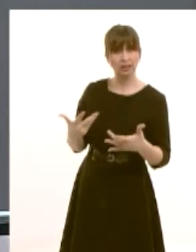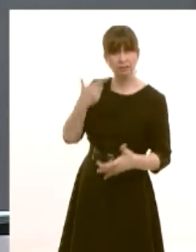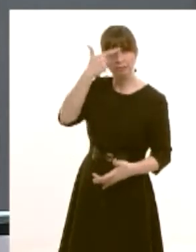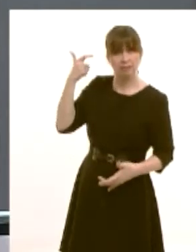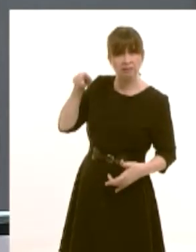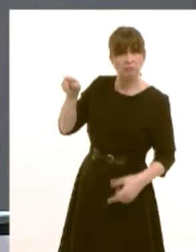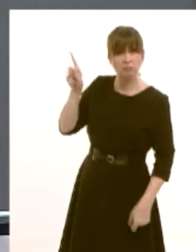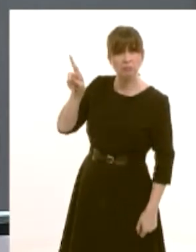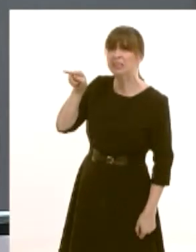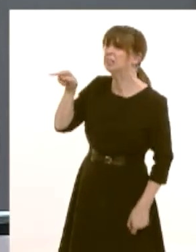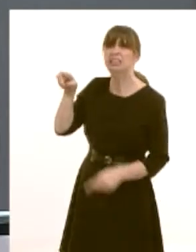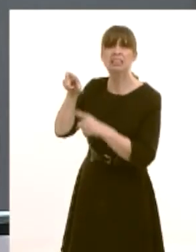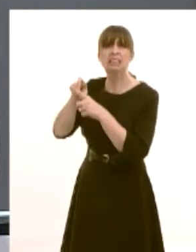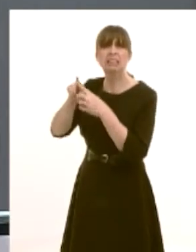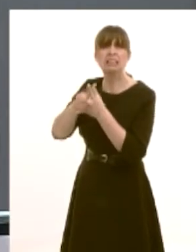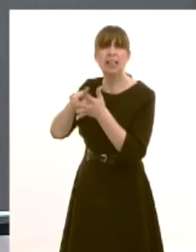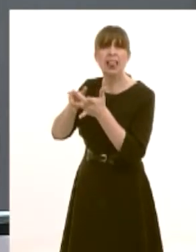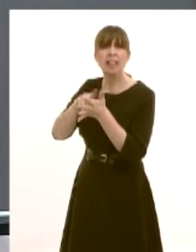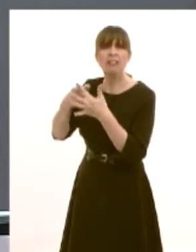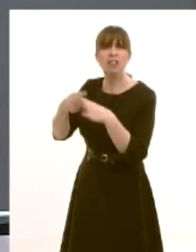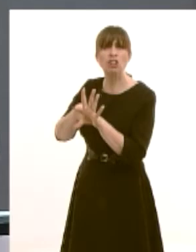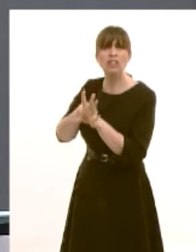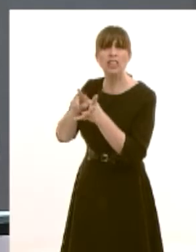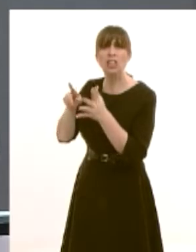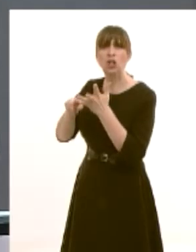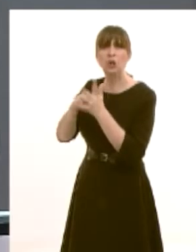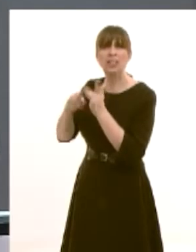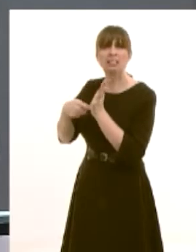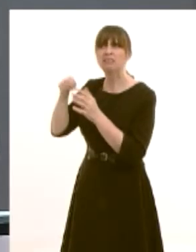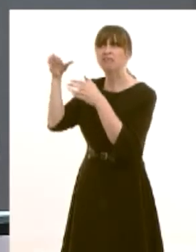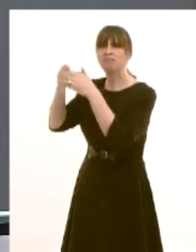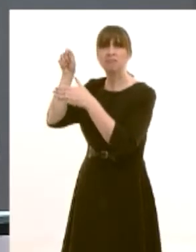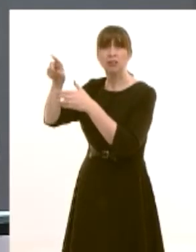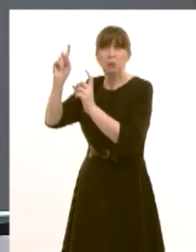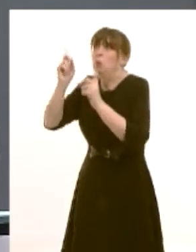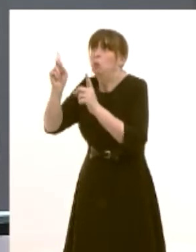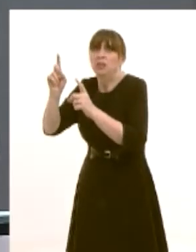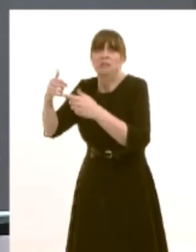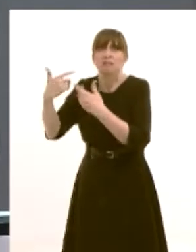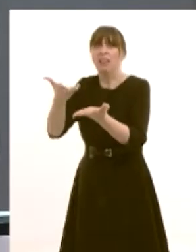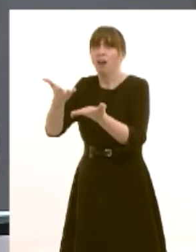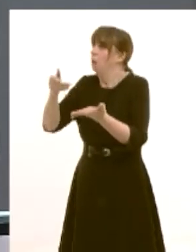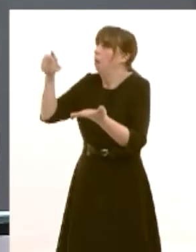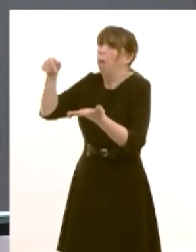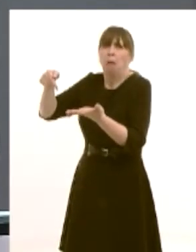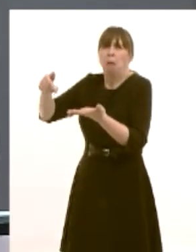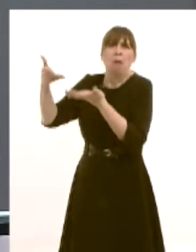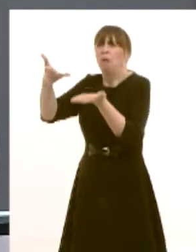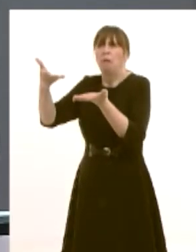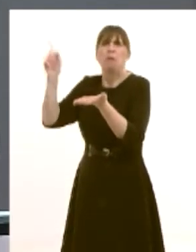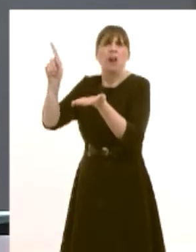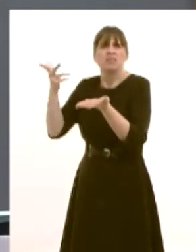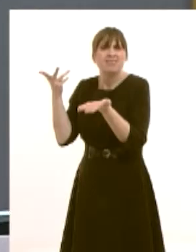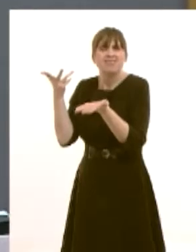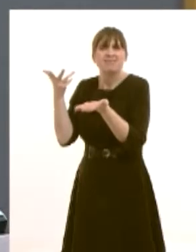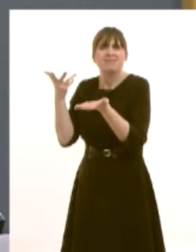what this delivery unit actually delivers in the best of spirits obviously